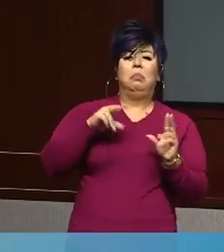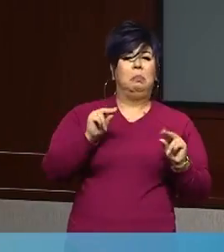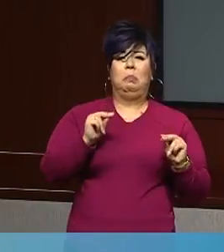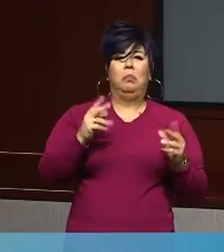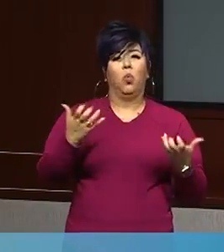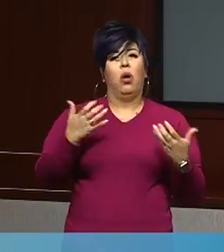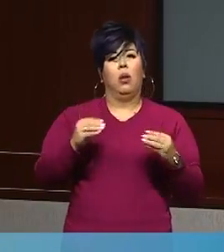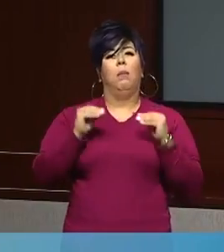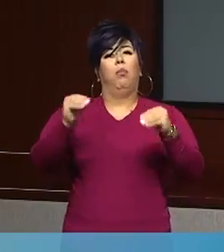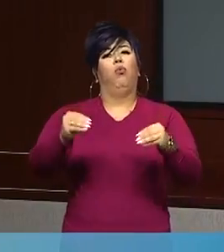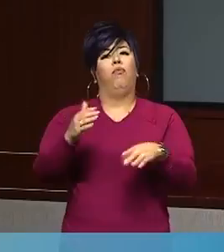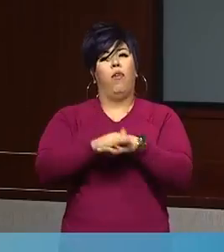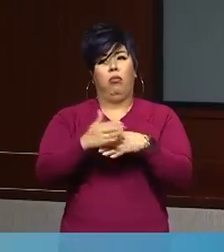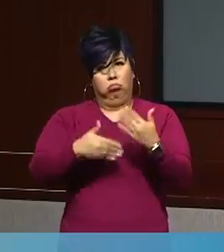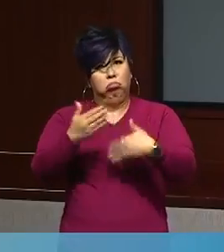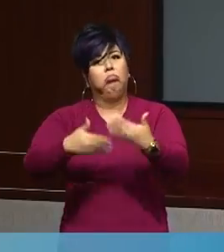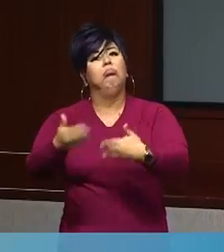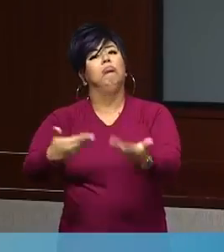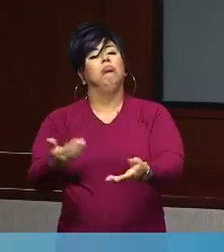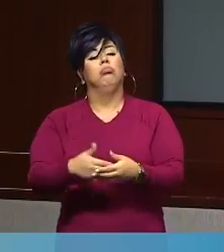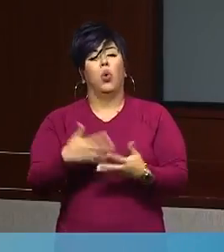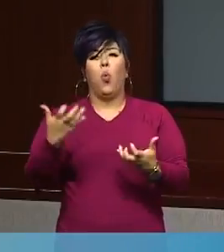where are we now and where can we be in the next few weeks.